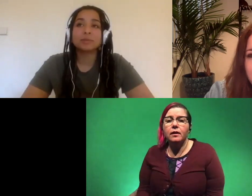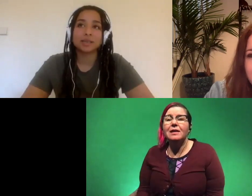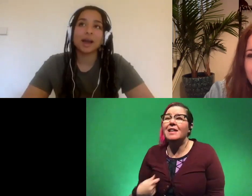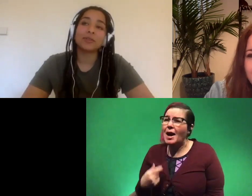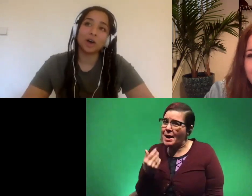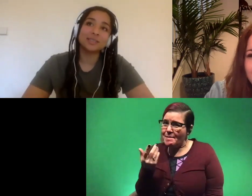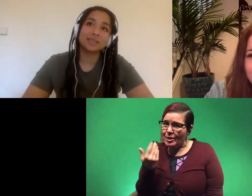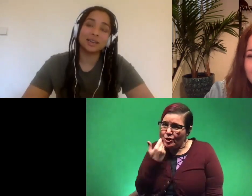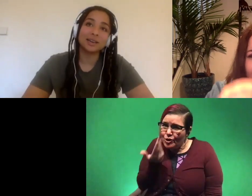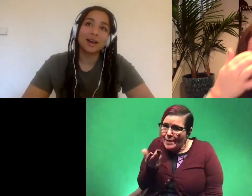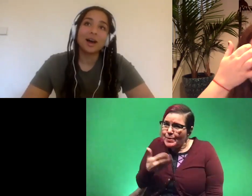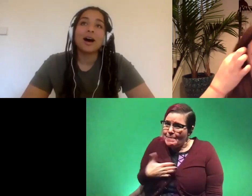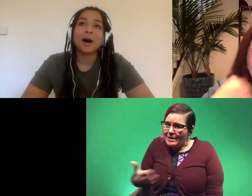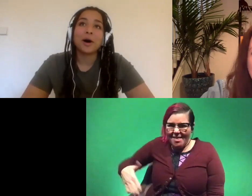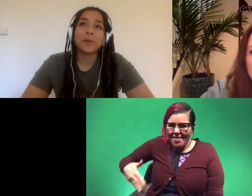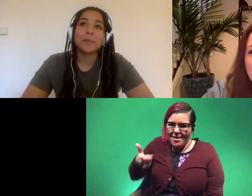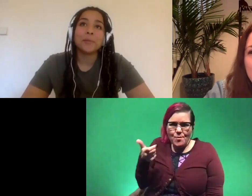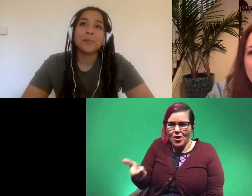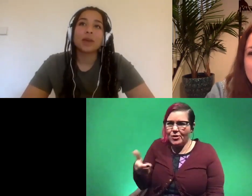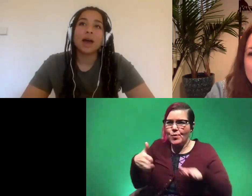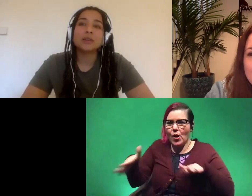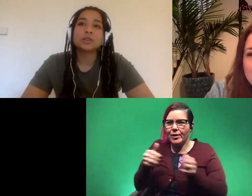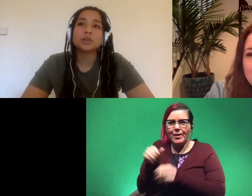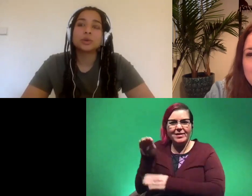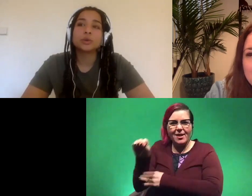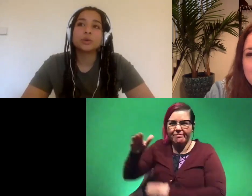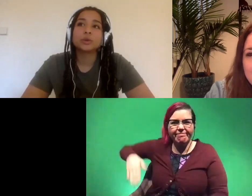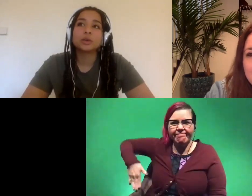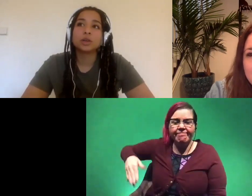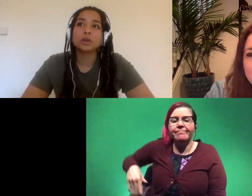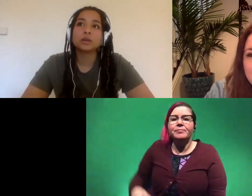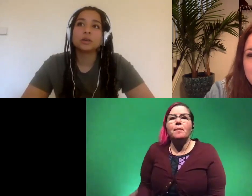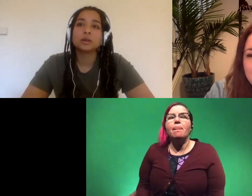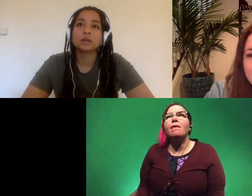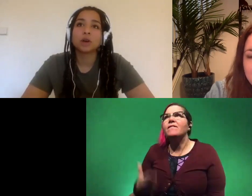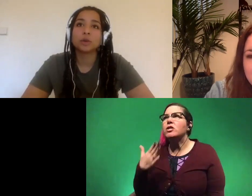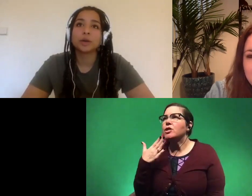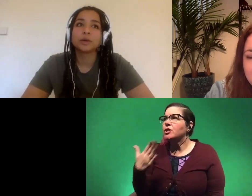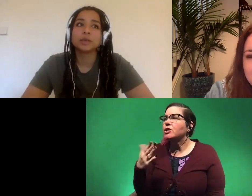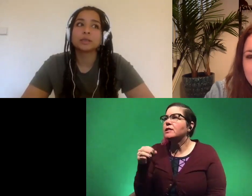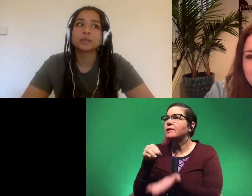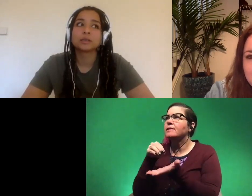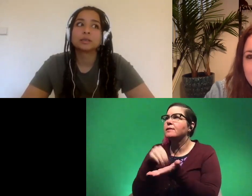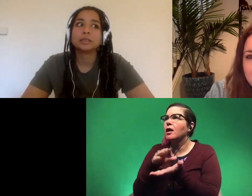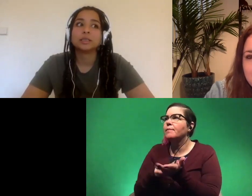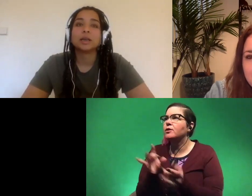to say i have not seen it um as to good documentaries